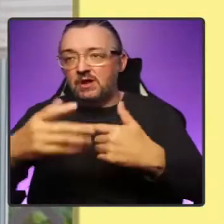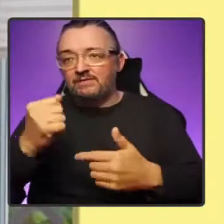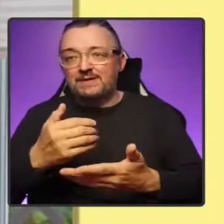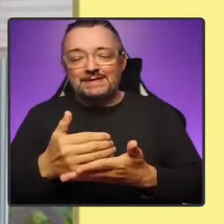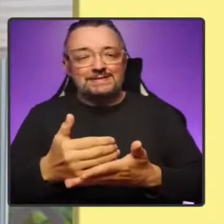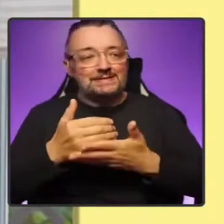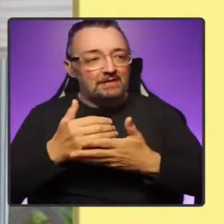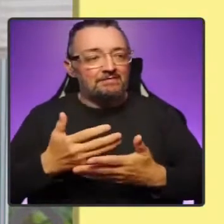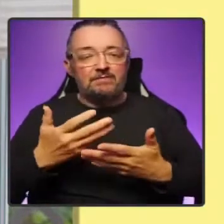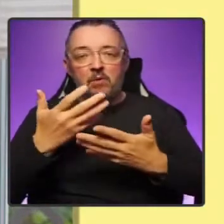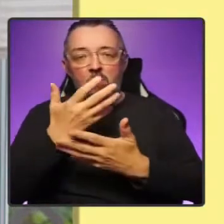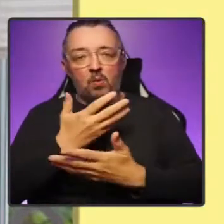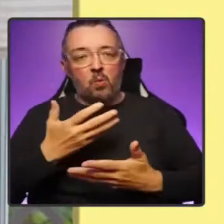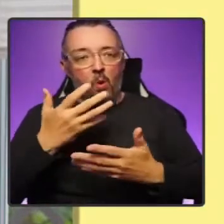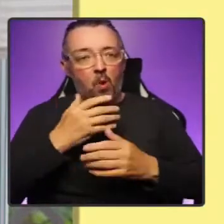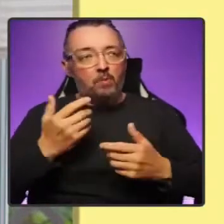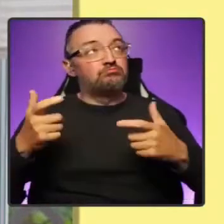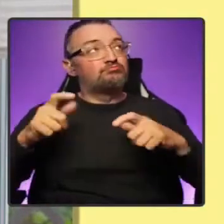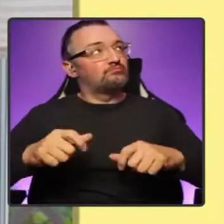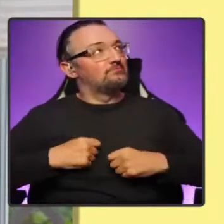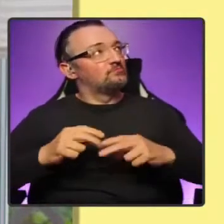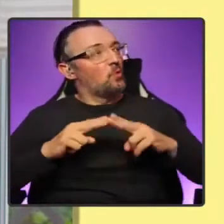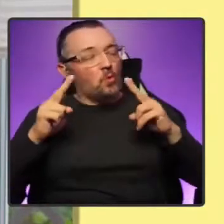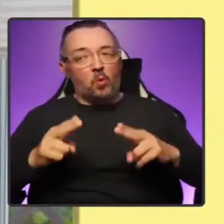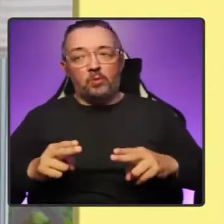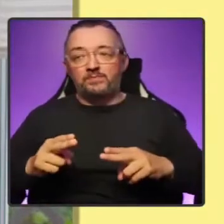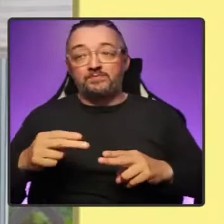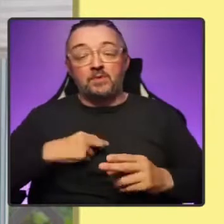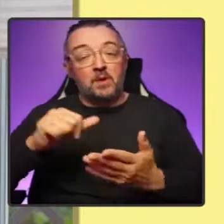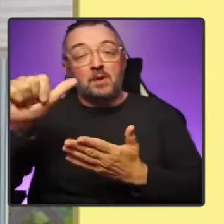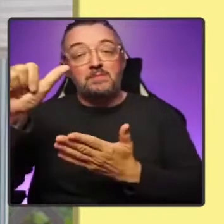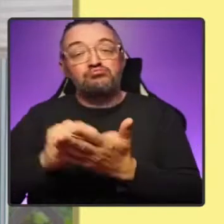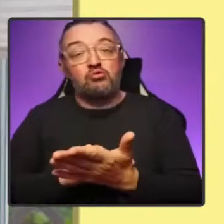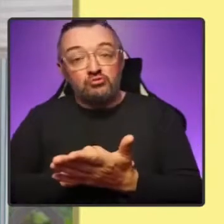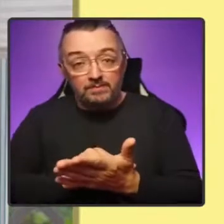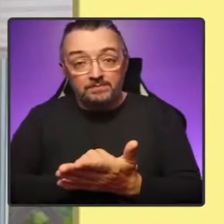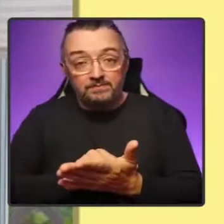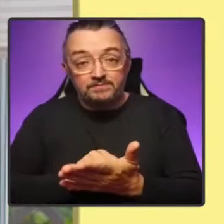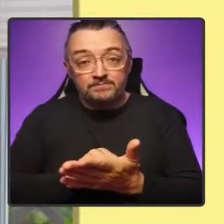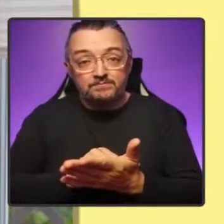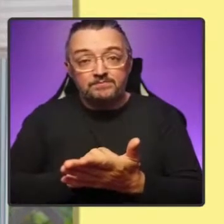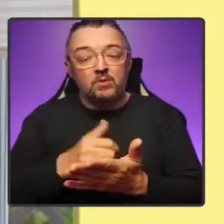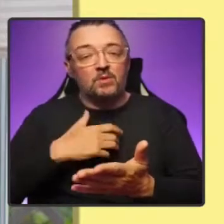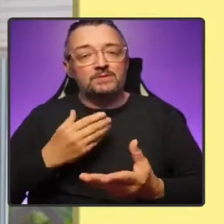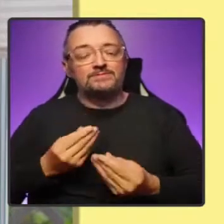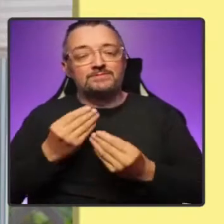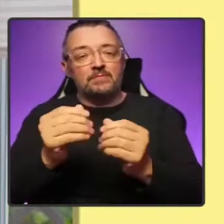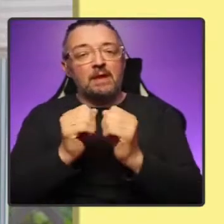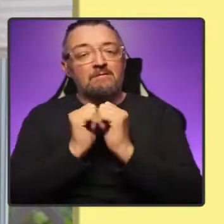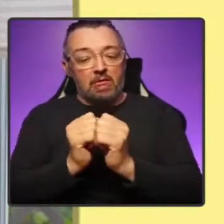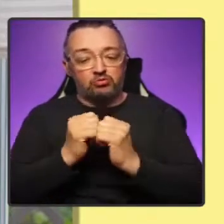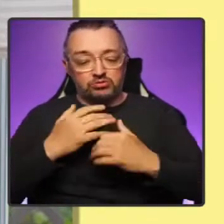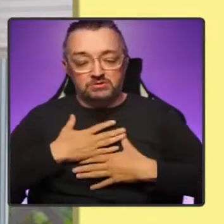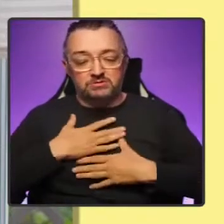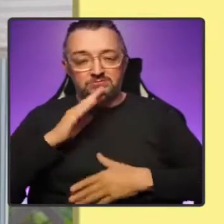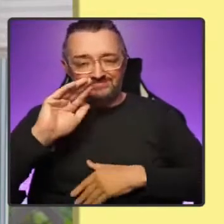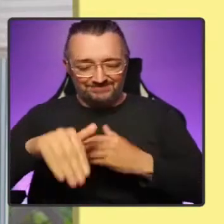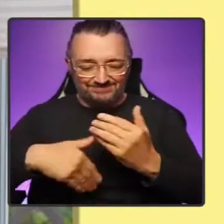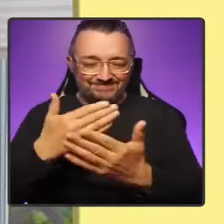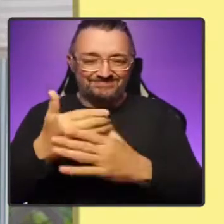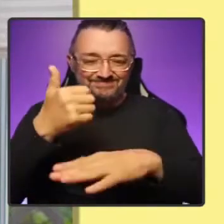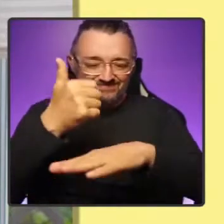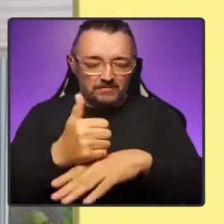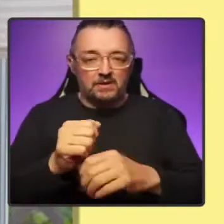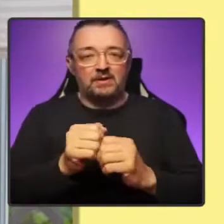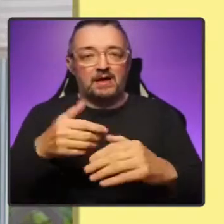call home. Our programme is about putting values into action, building the fairer, more prosperous country